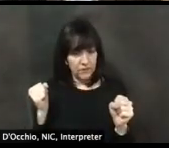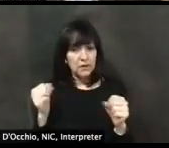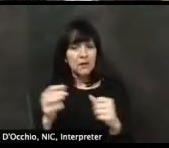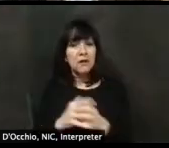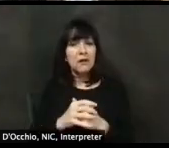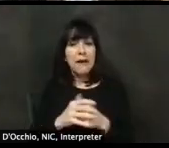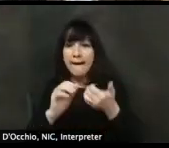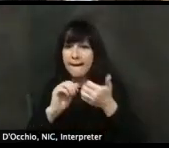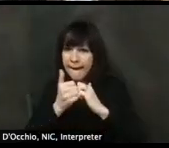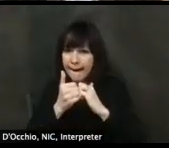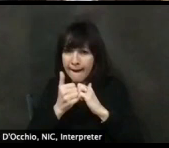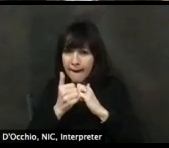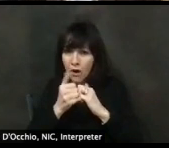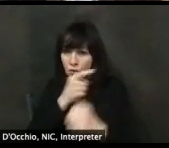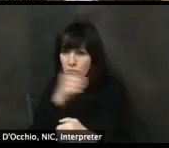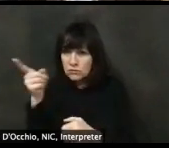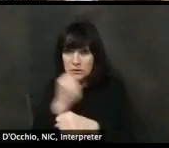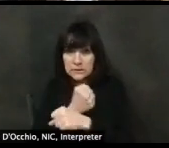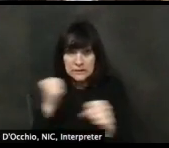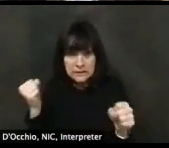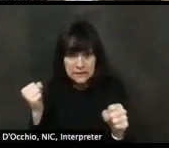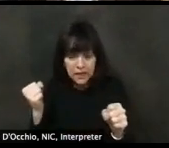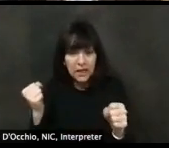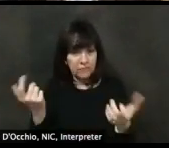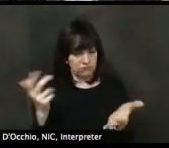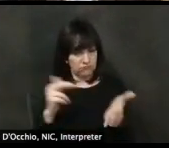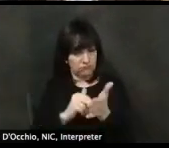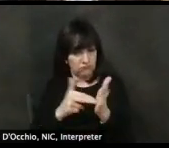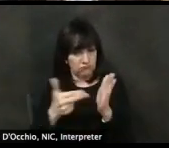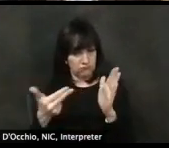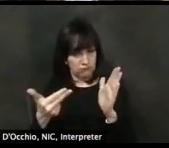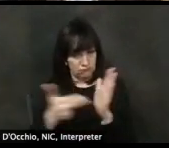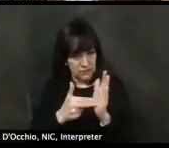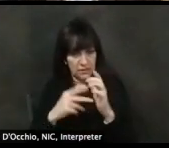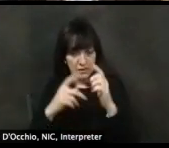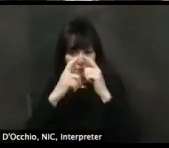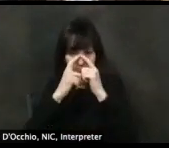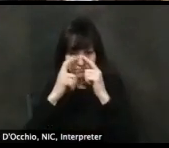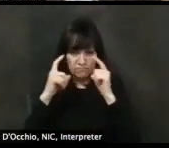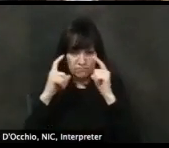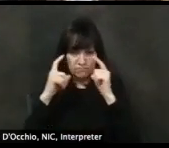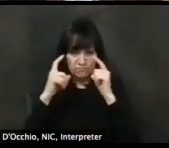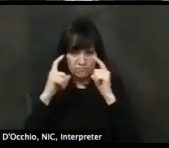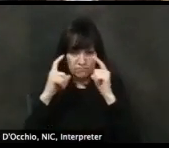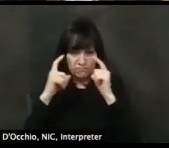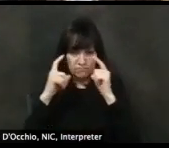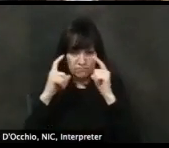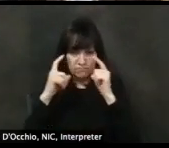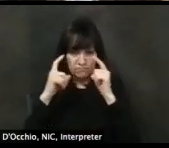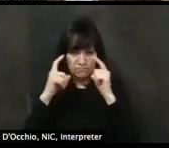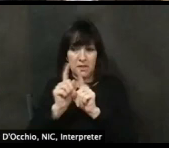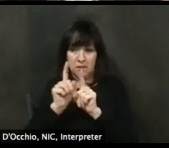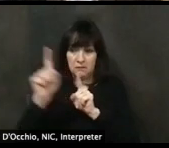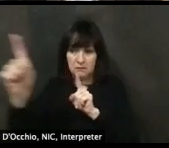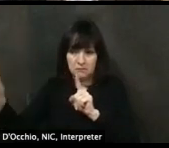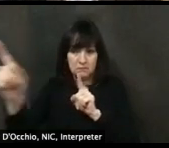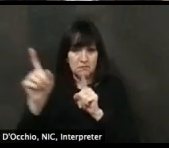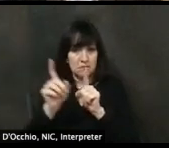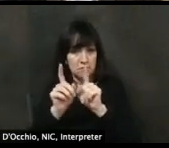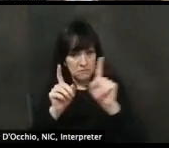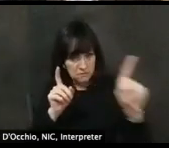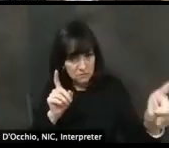lower the restrictions, we have to keep a really close eye on what does that do to the rate of infection.